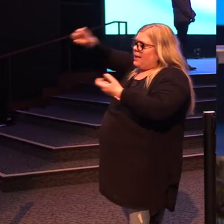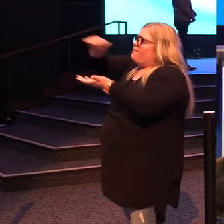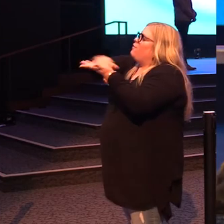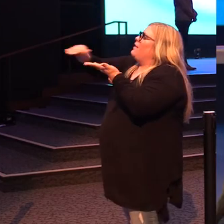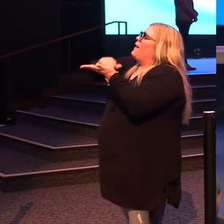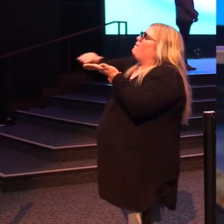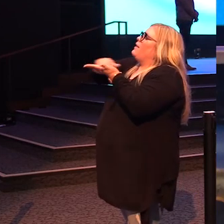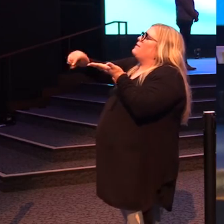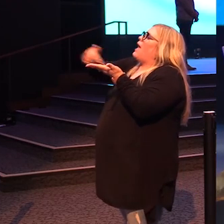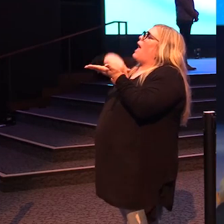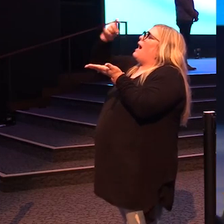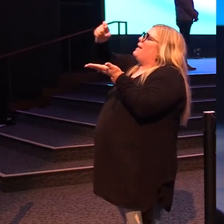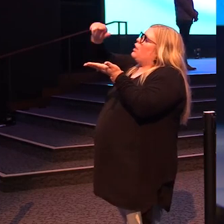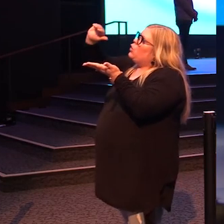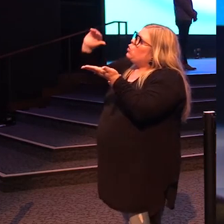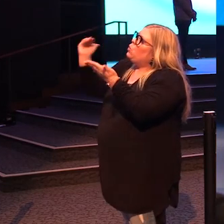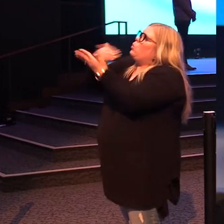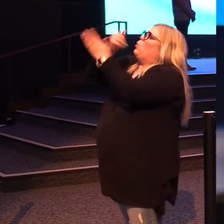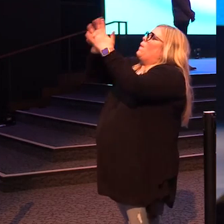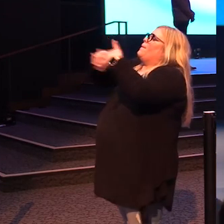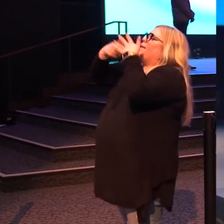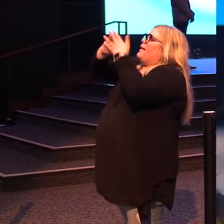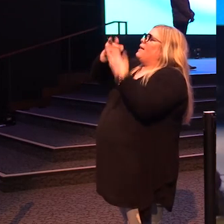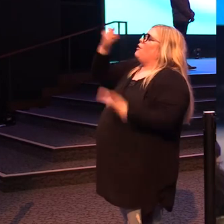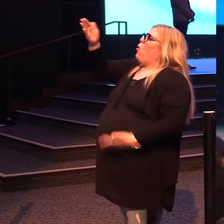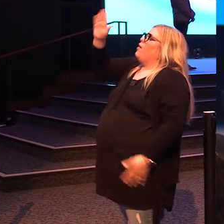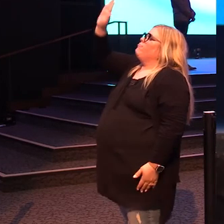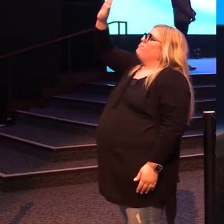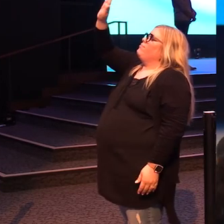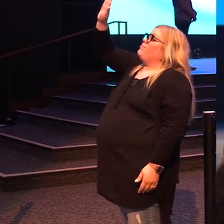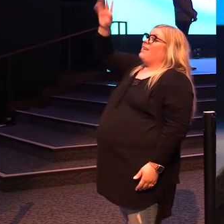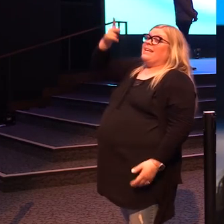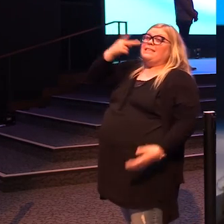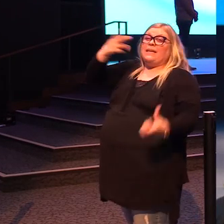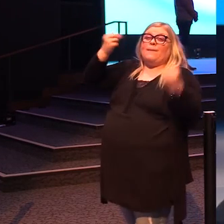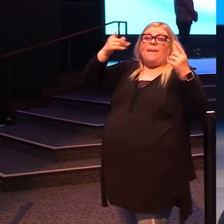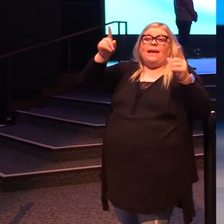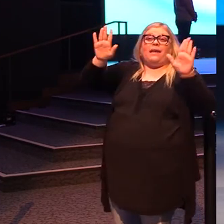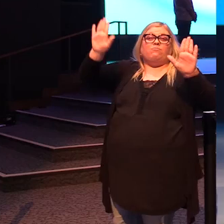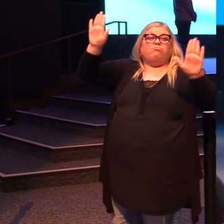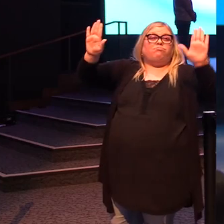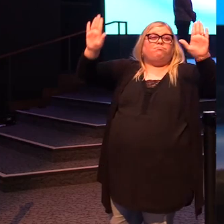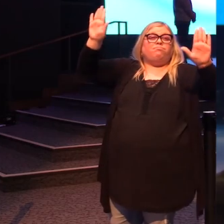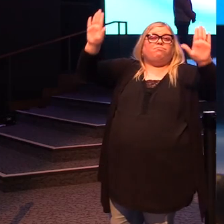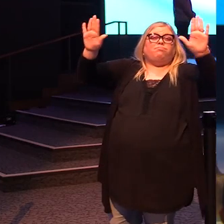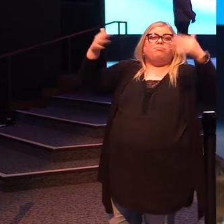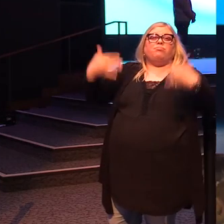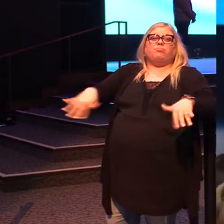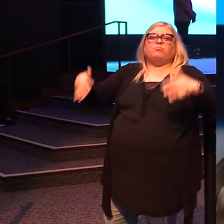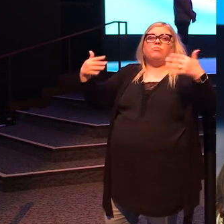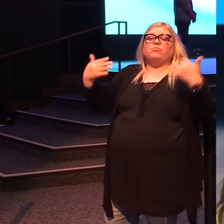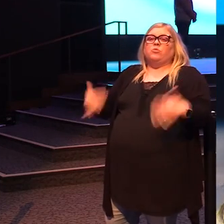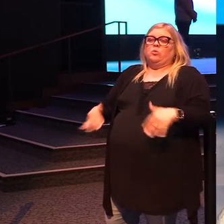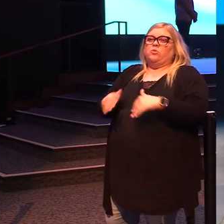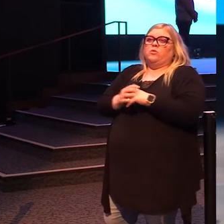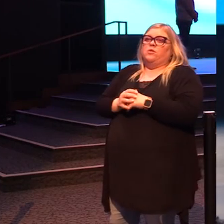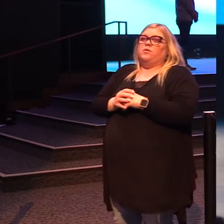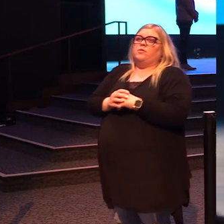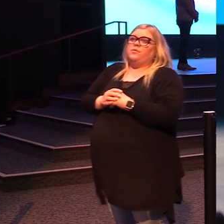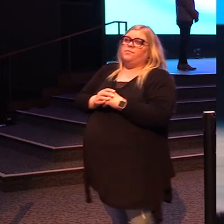need a new beginning. So many hands, just as those hands are raised all across the house today.